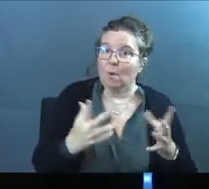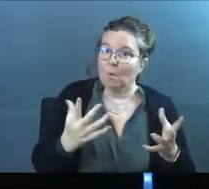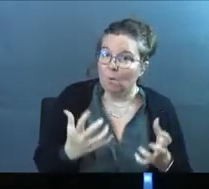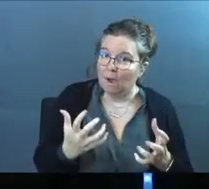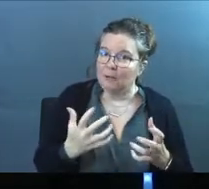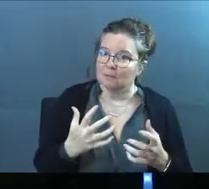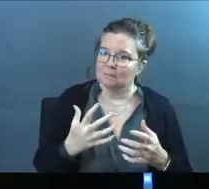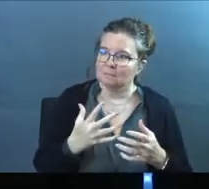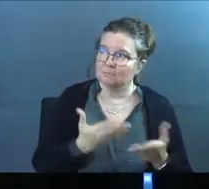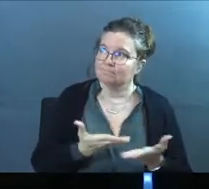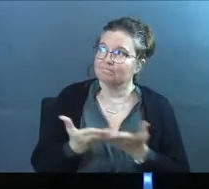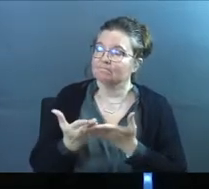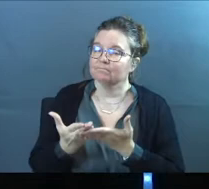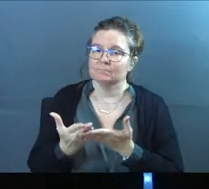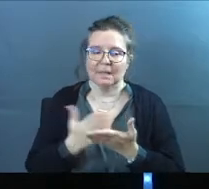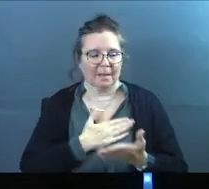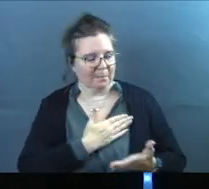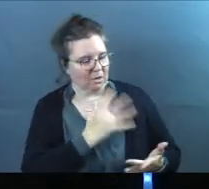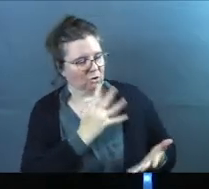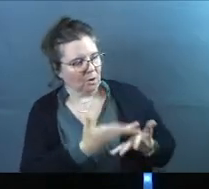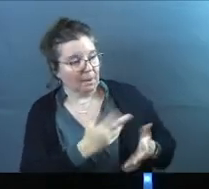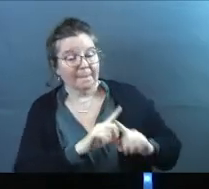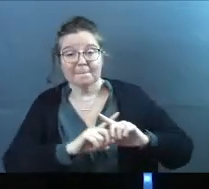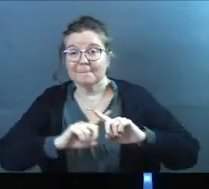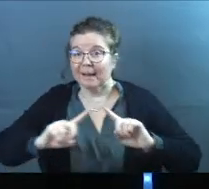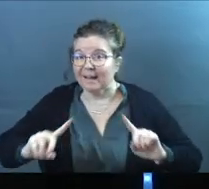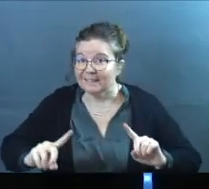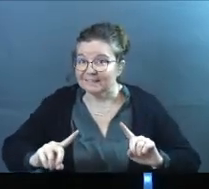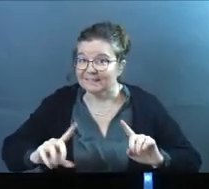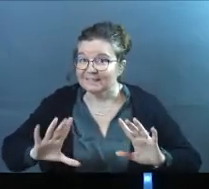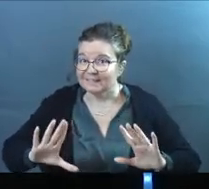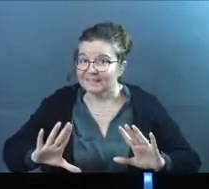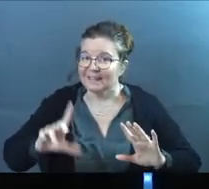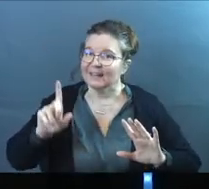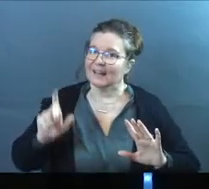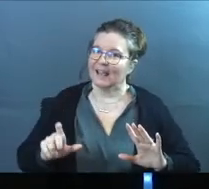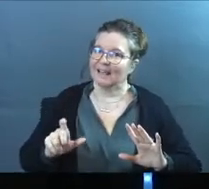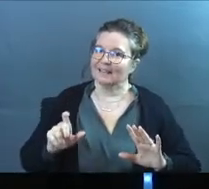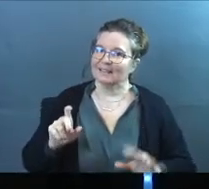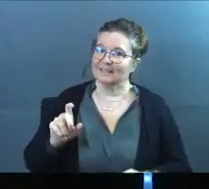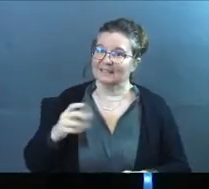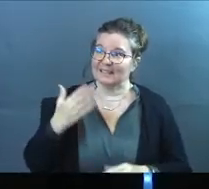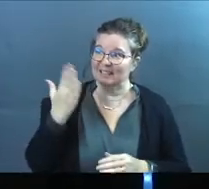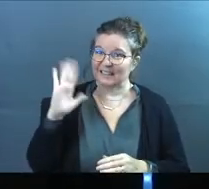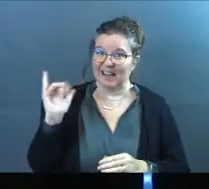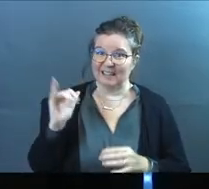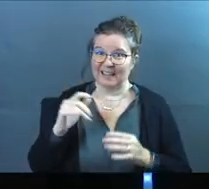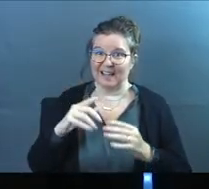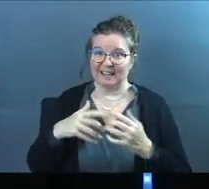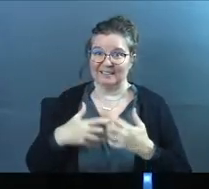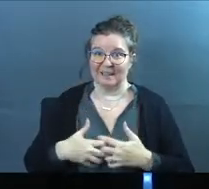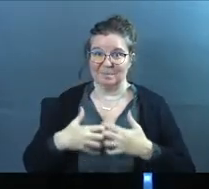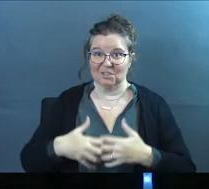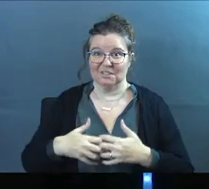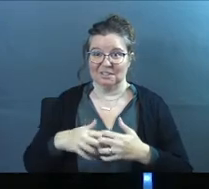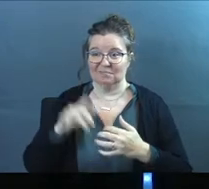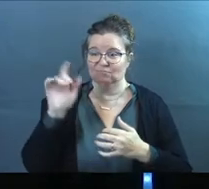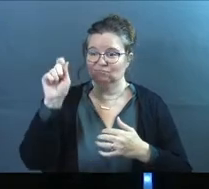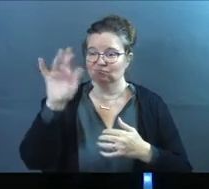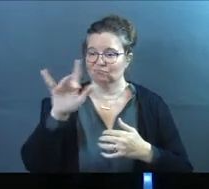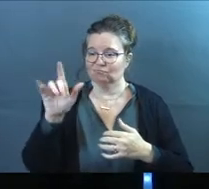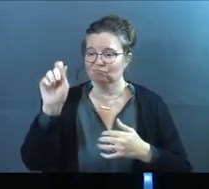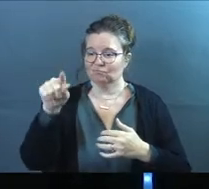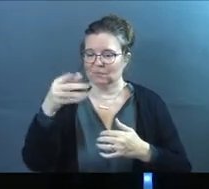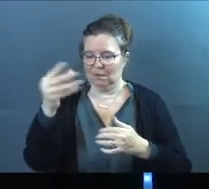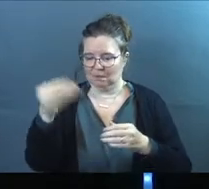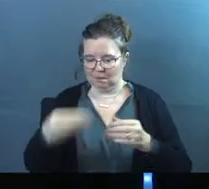but want to take those to God. He's like, hey, I'm glad you're talking to me, but it's got a vending machine for us. Is that where we're at? Do we just go, it's